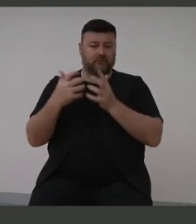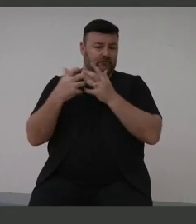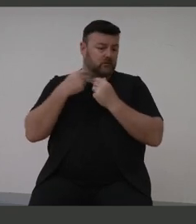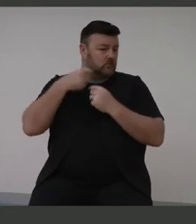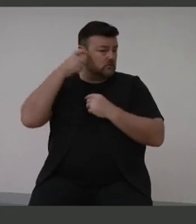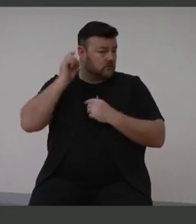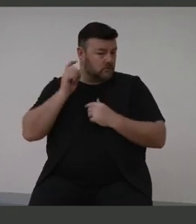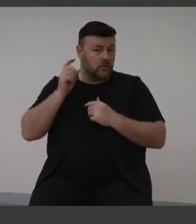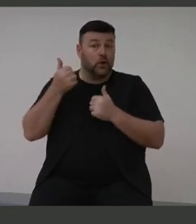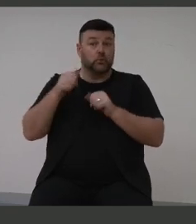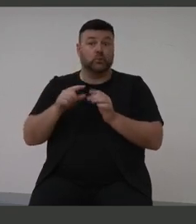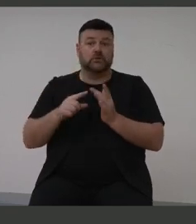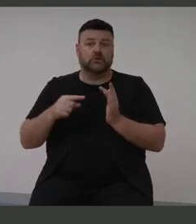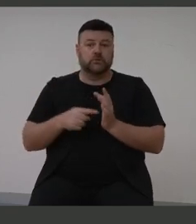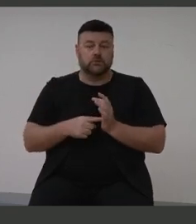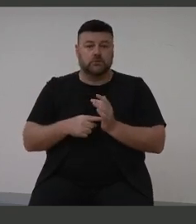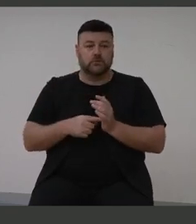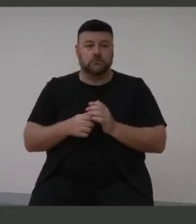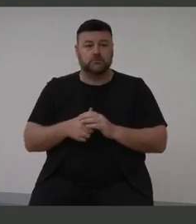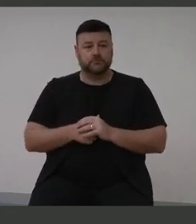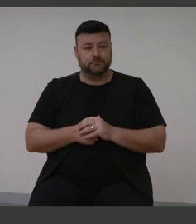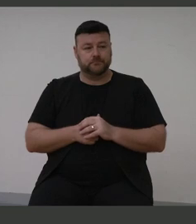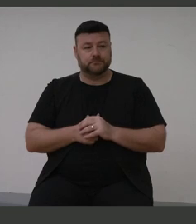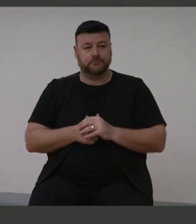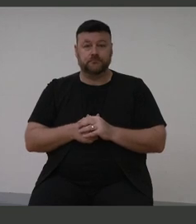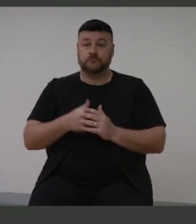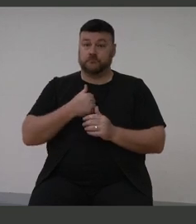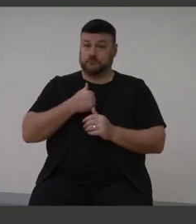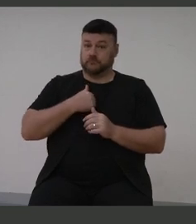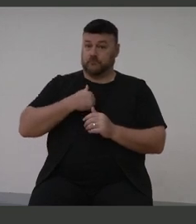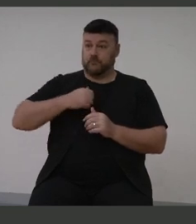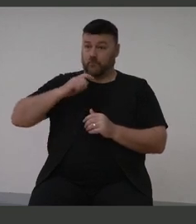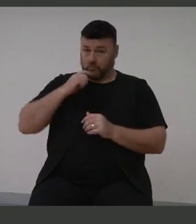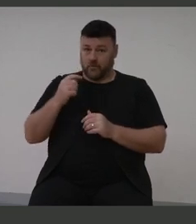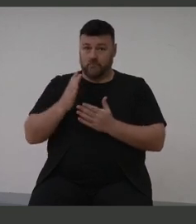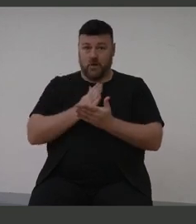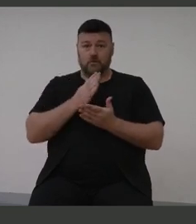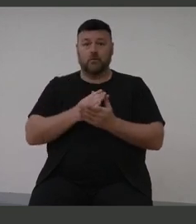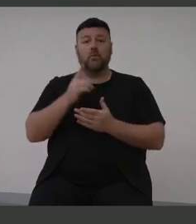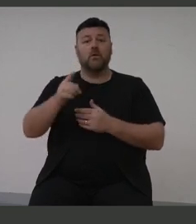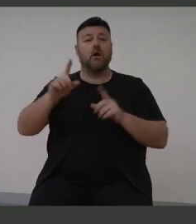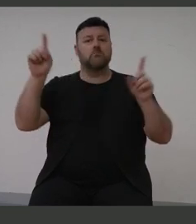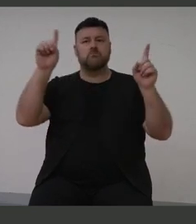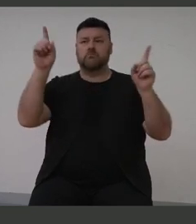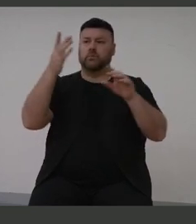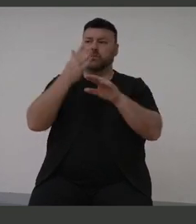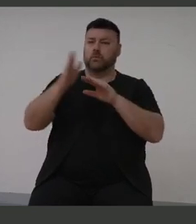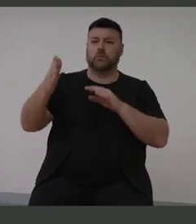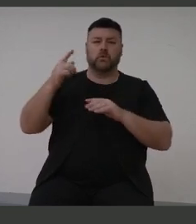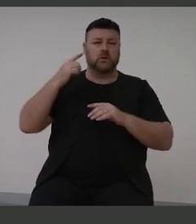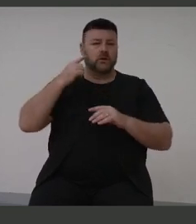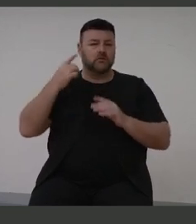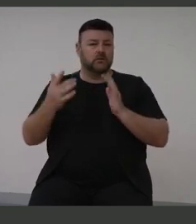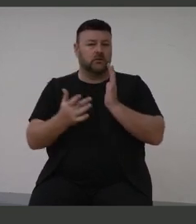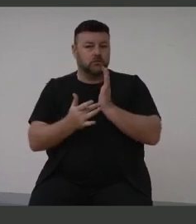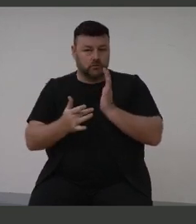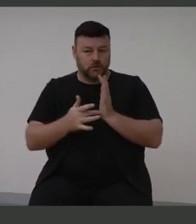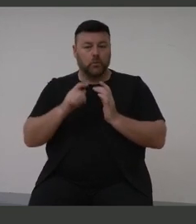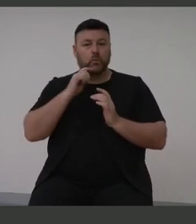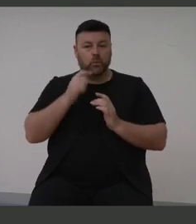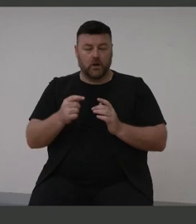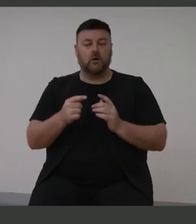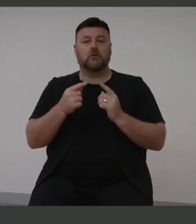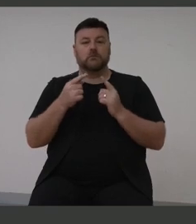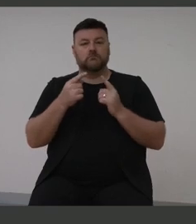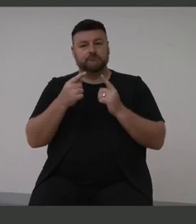We're determined to ensure that modern hearing devices are available to those who need them. That's why I have ordered a review